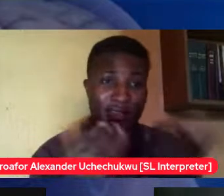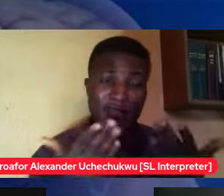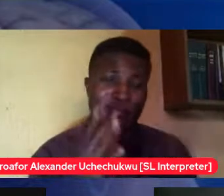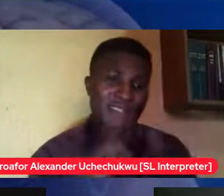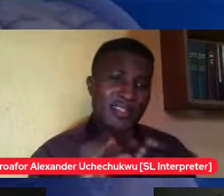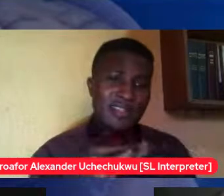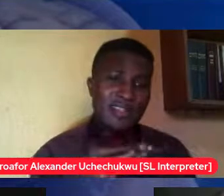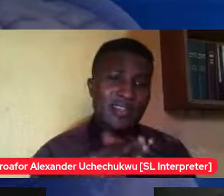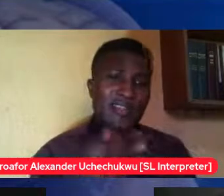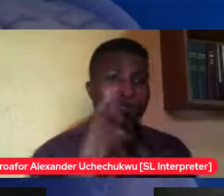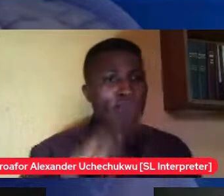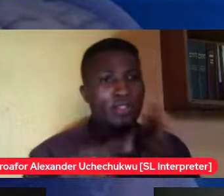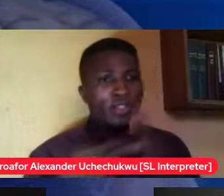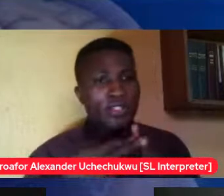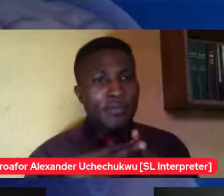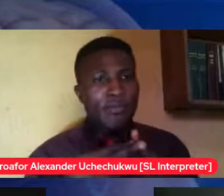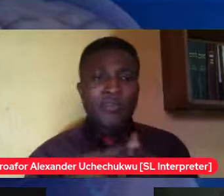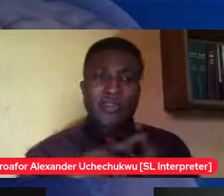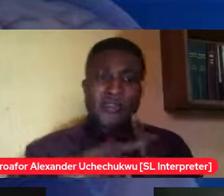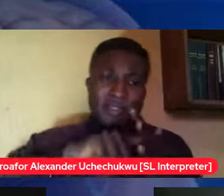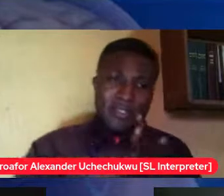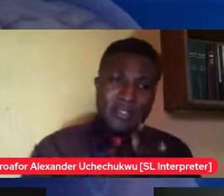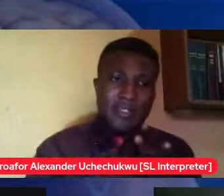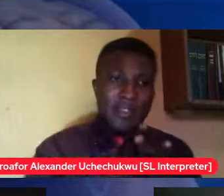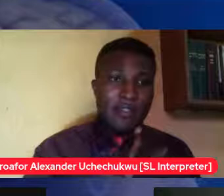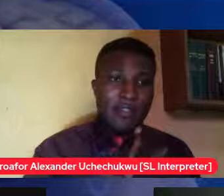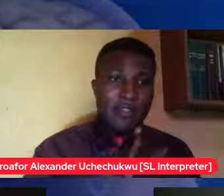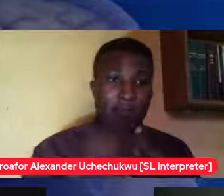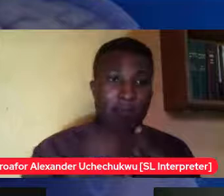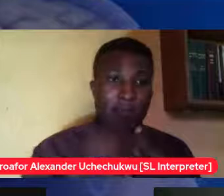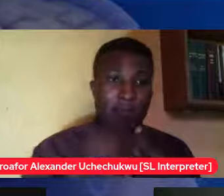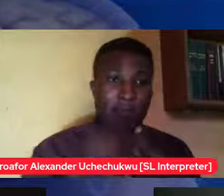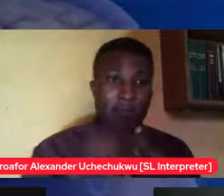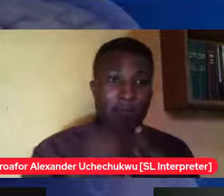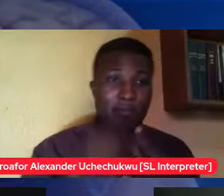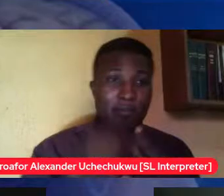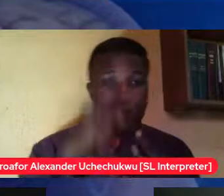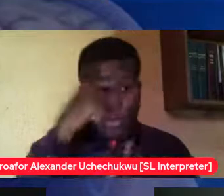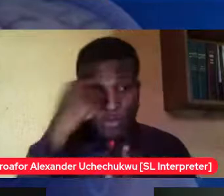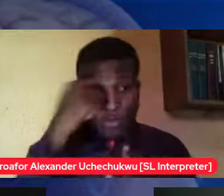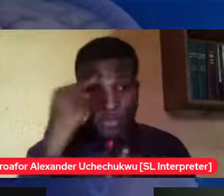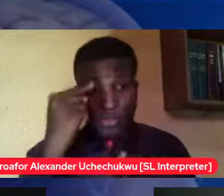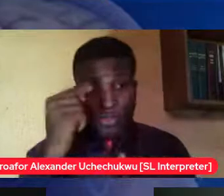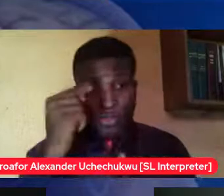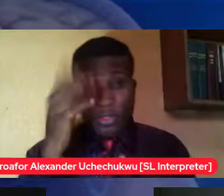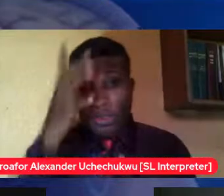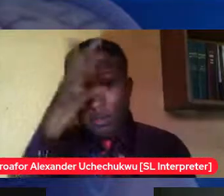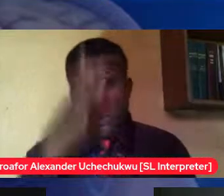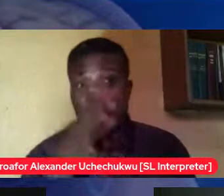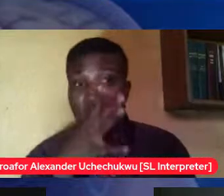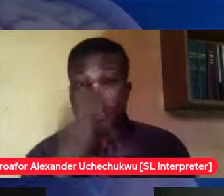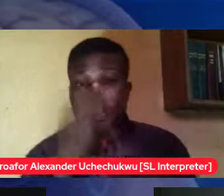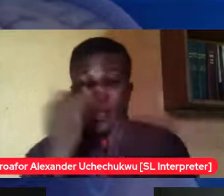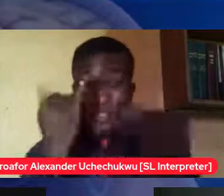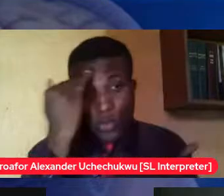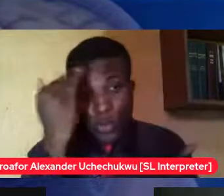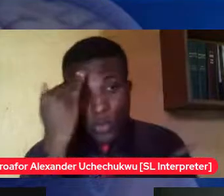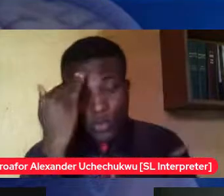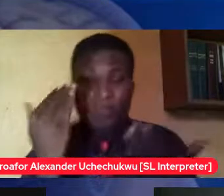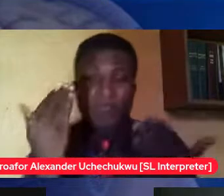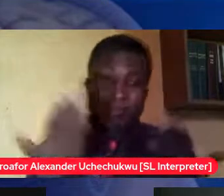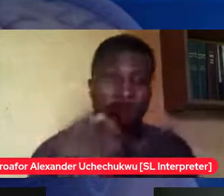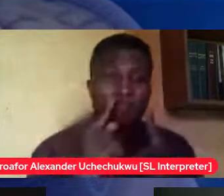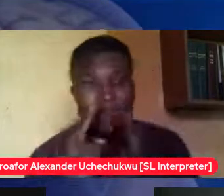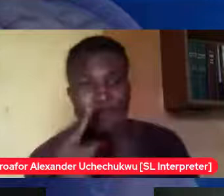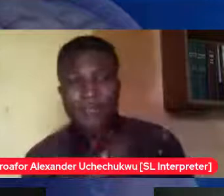blossoming just because parents now know to put their children in social circles and these children are beginning to build their own relationships make their own friends